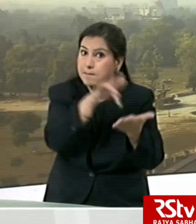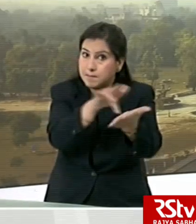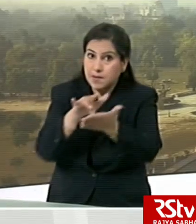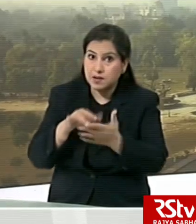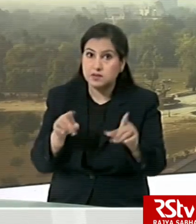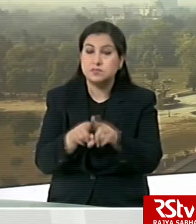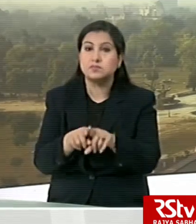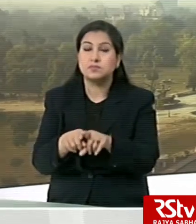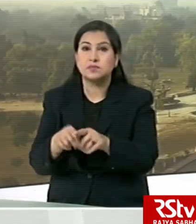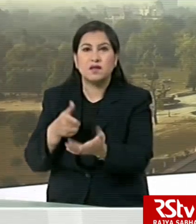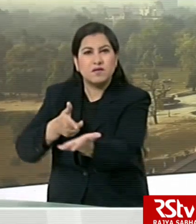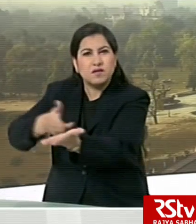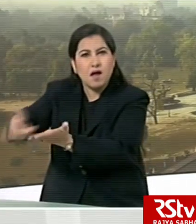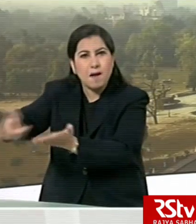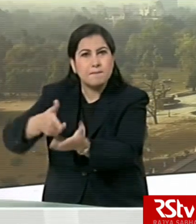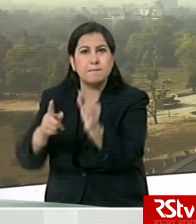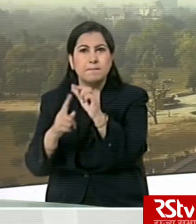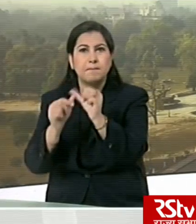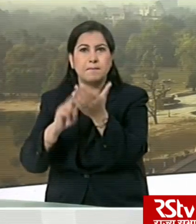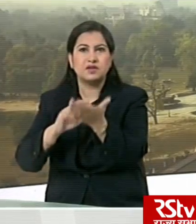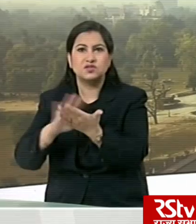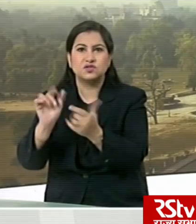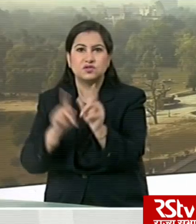-approved common service centers at the grand panchayat level.